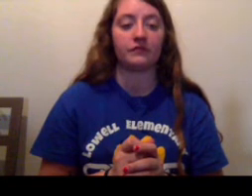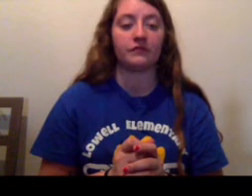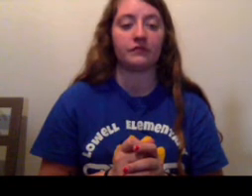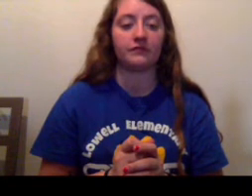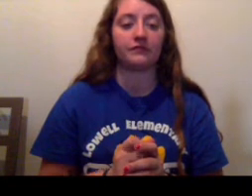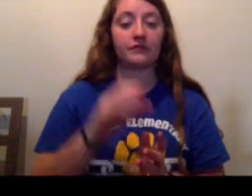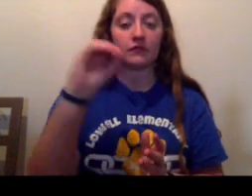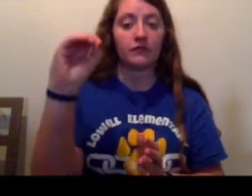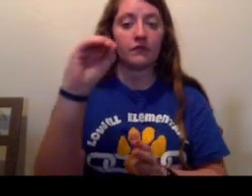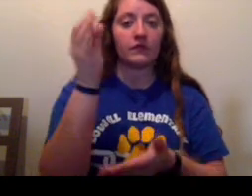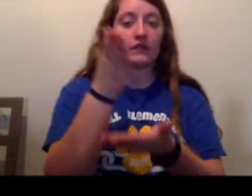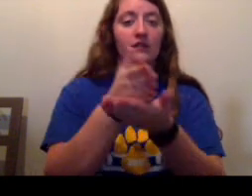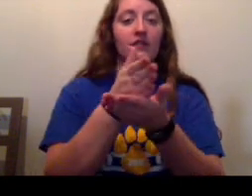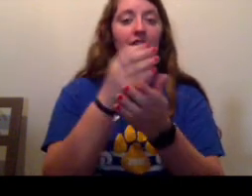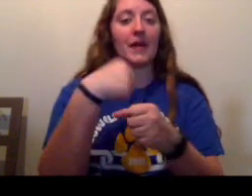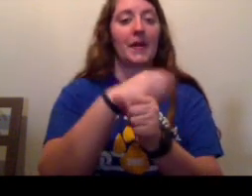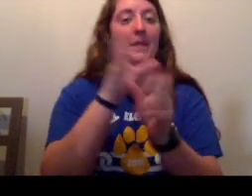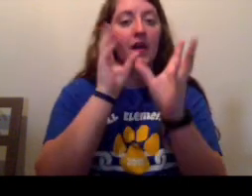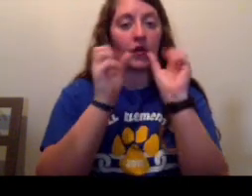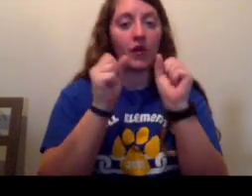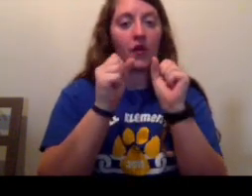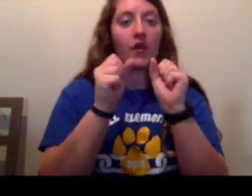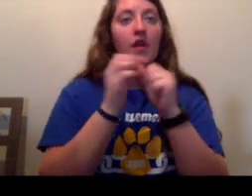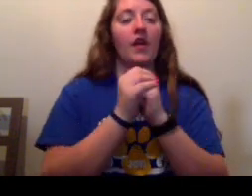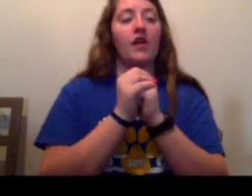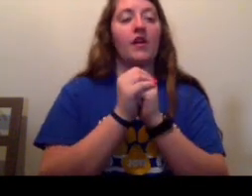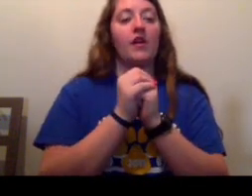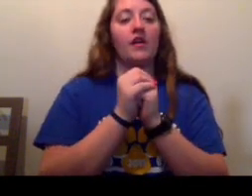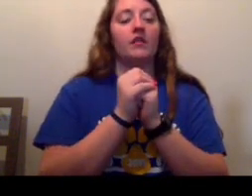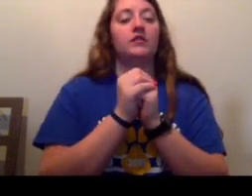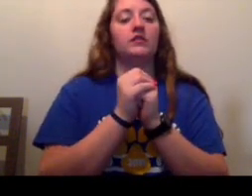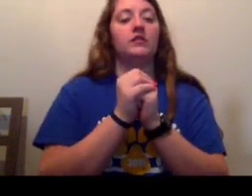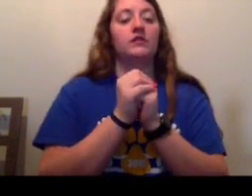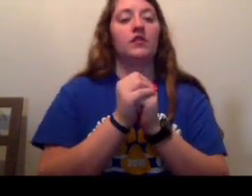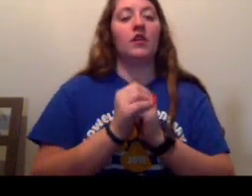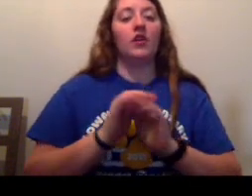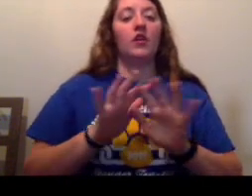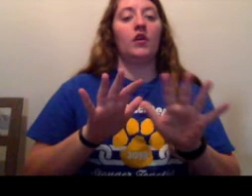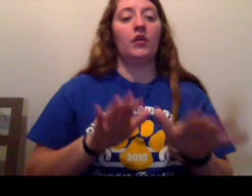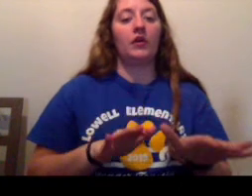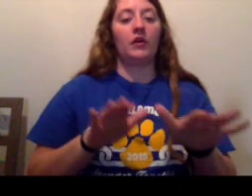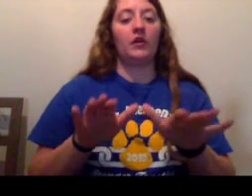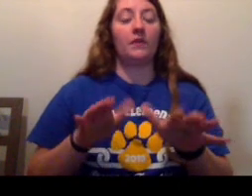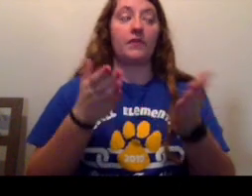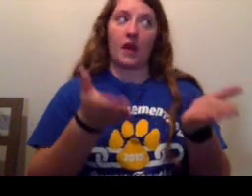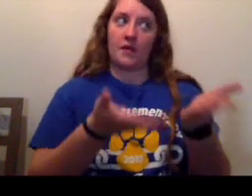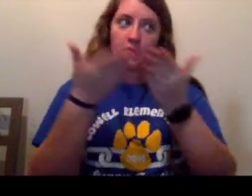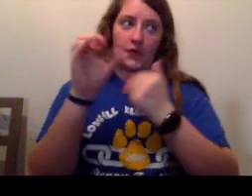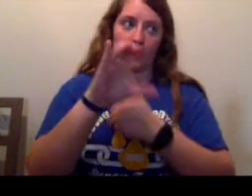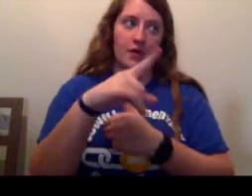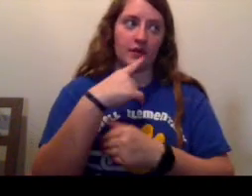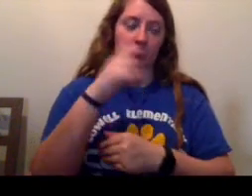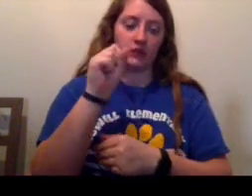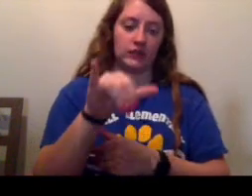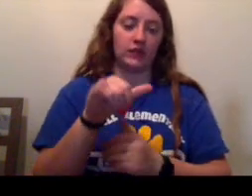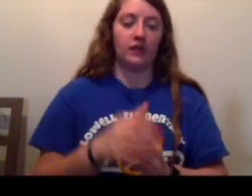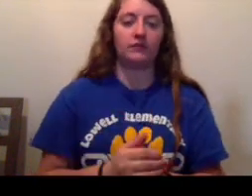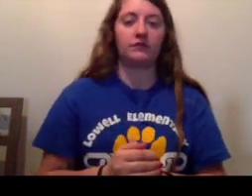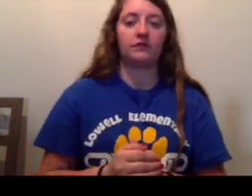Zero stopped moaning and his body slowly unbent. I'm taking you back, said Stanley.